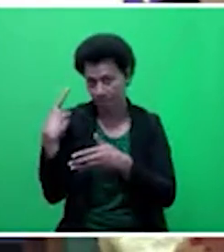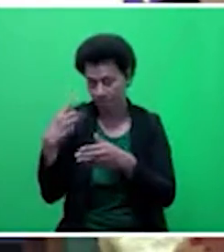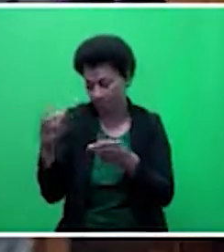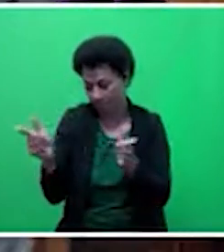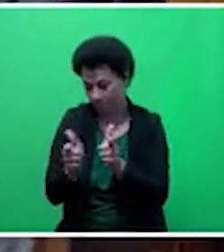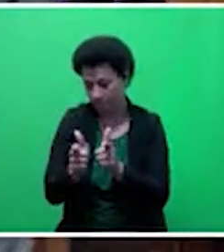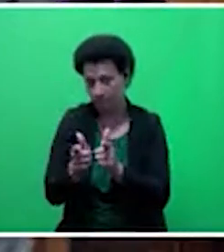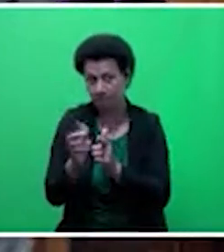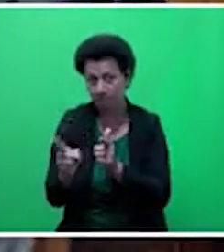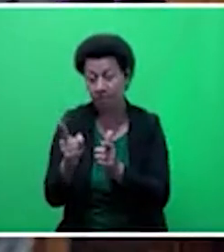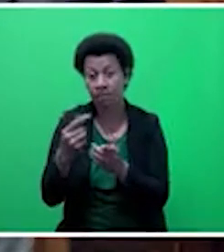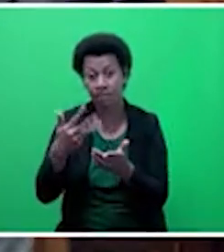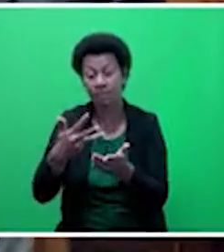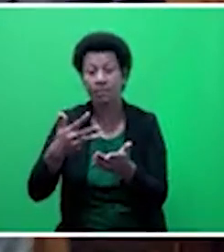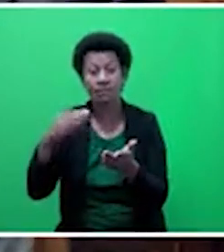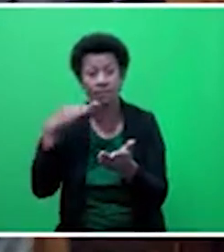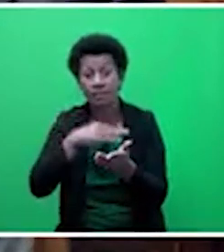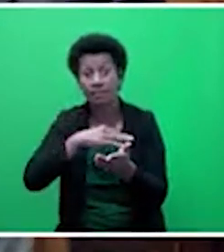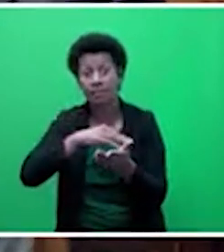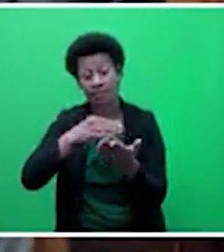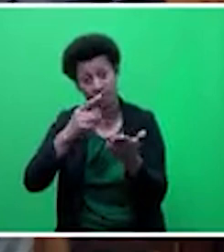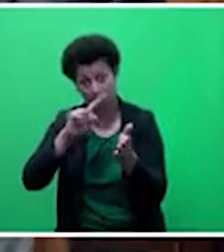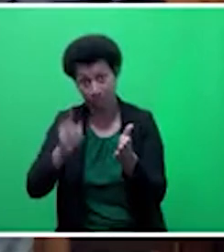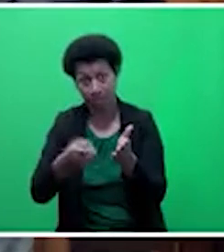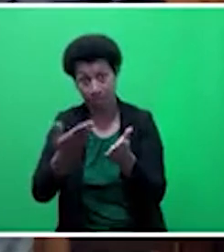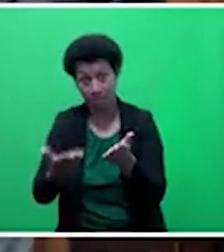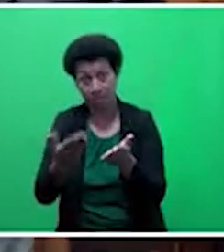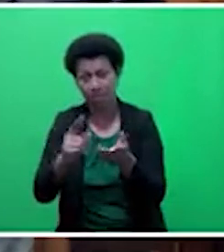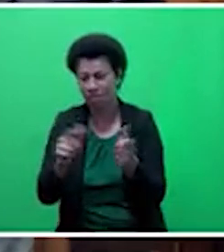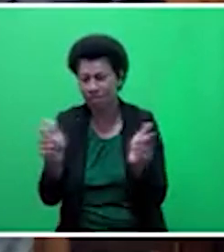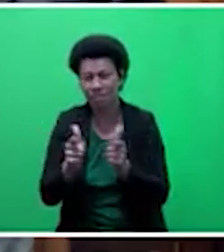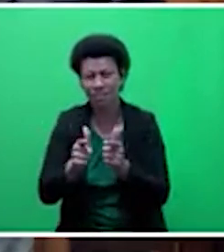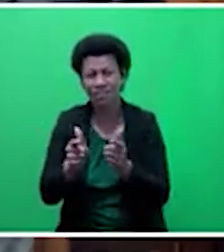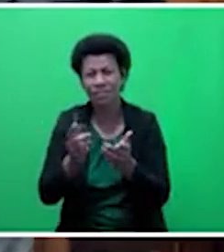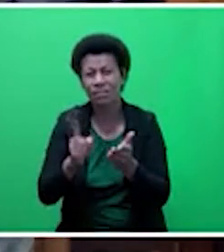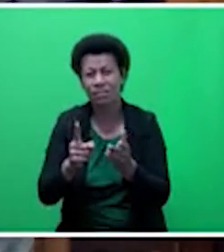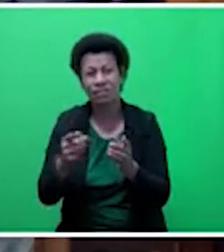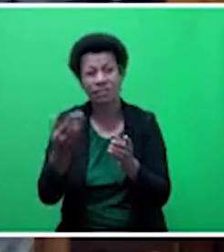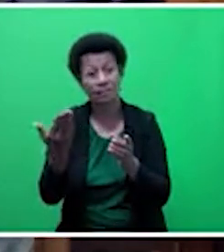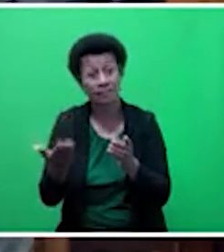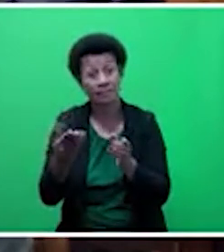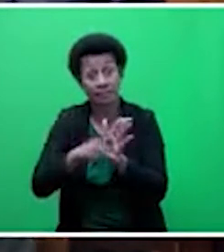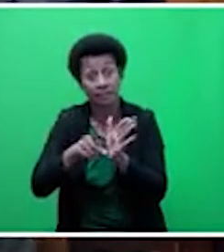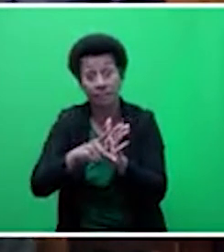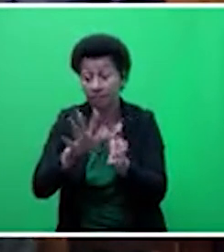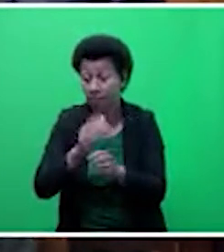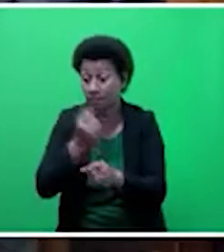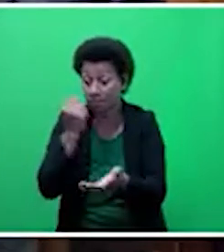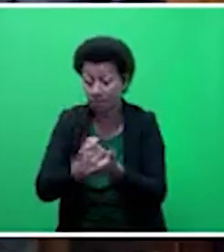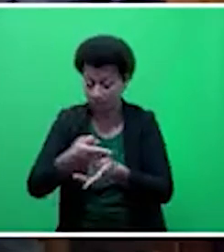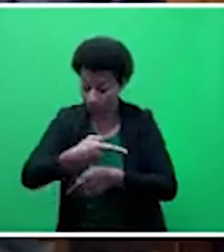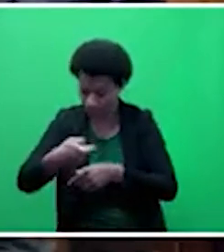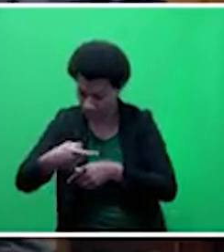,942 items. So whenever, for example, we reduce a duty on a particular item, it has to be ensured that those reductions